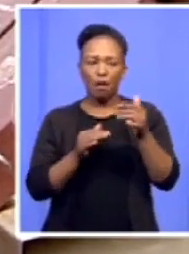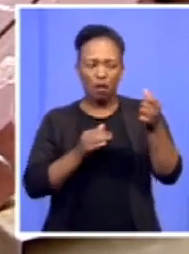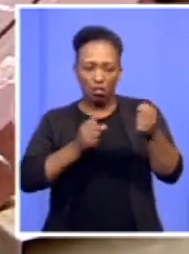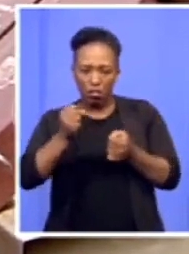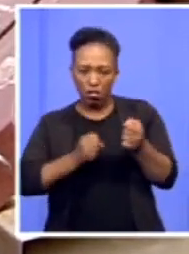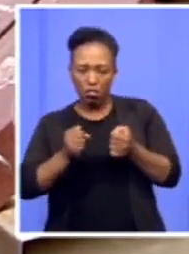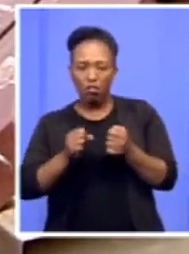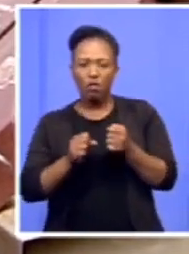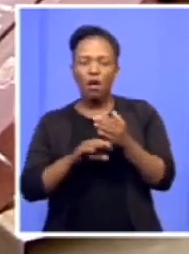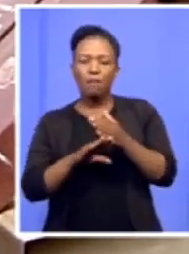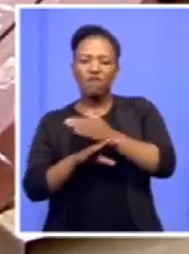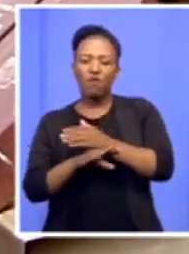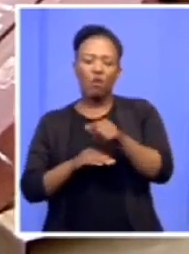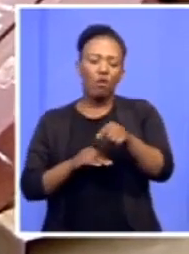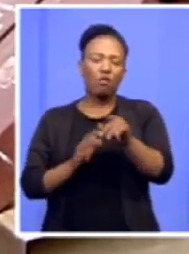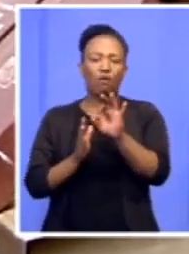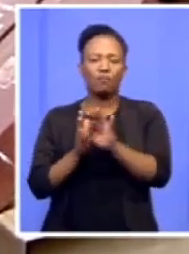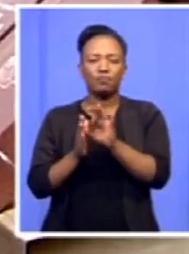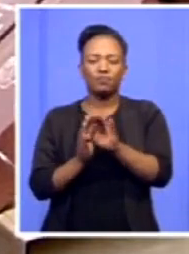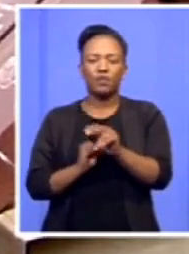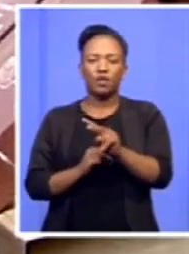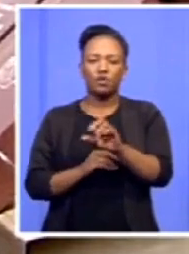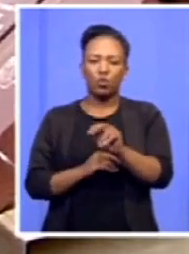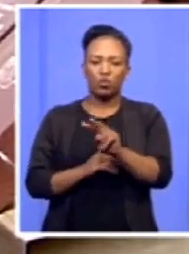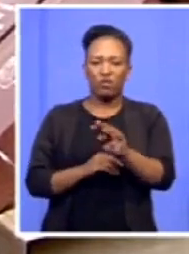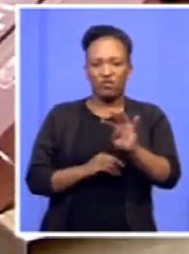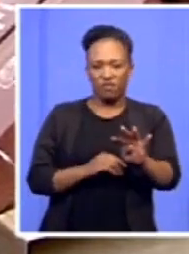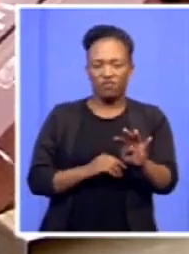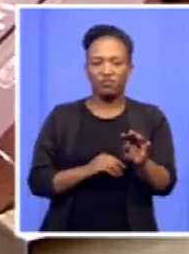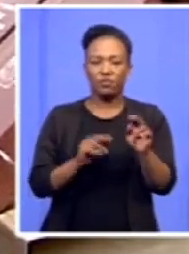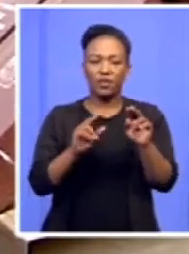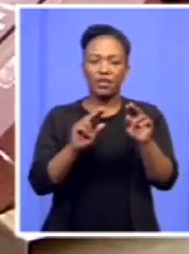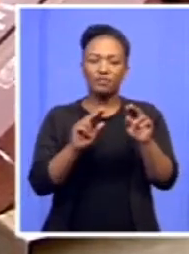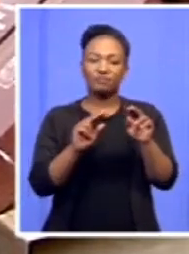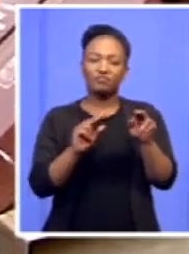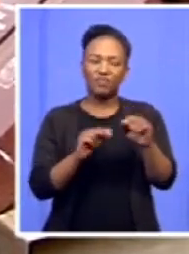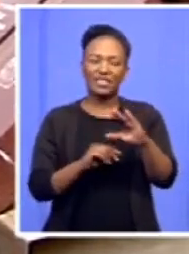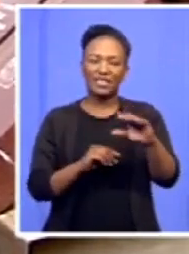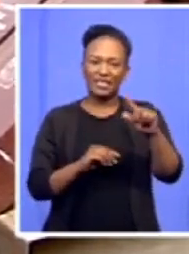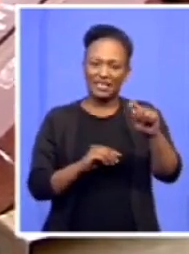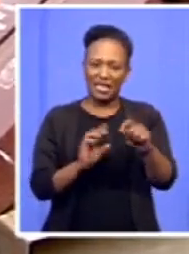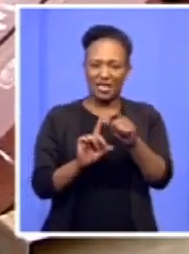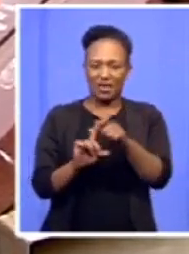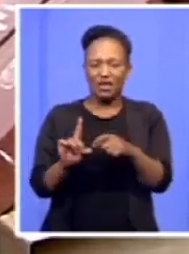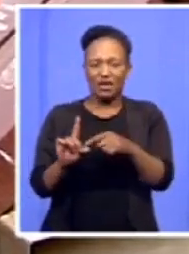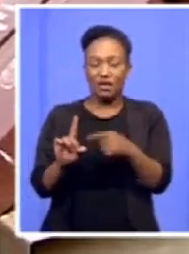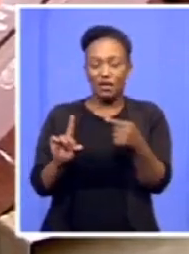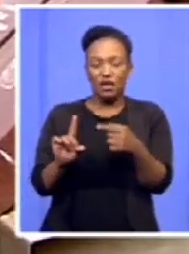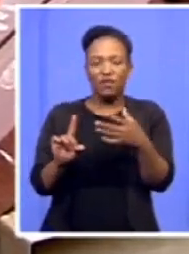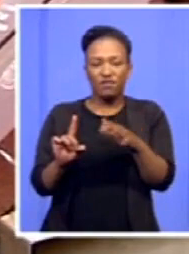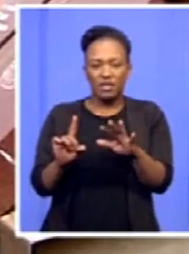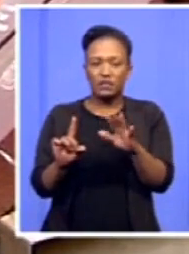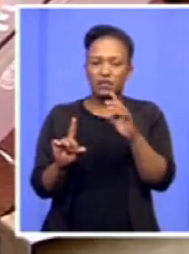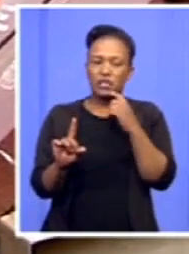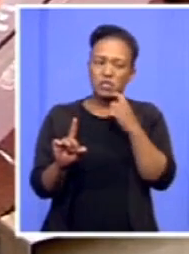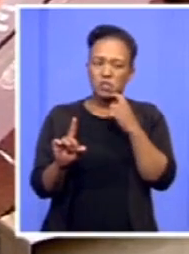in 2024. The Central Command Team, CCT or other, had actually resolved and had branded the year